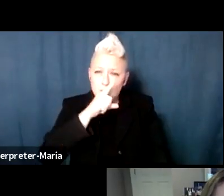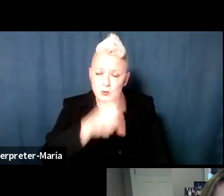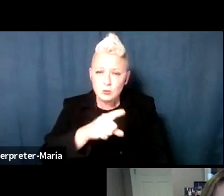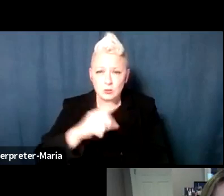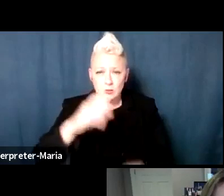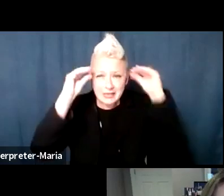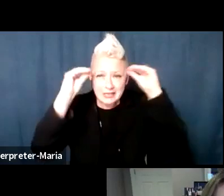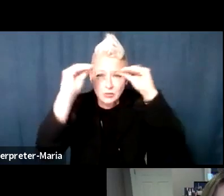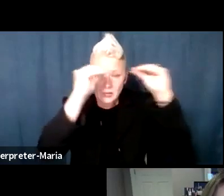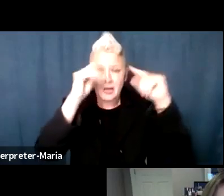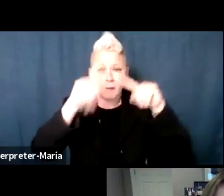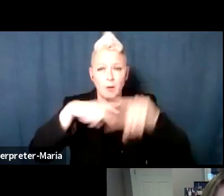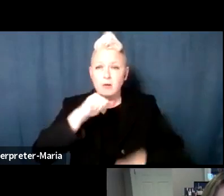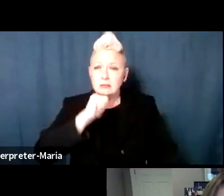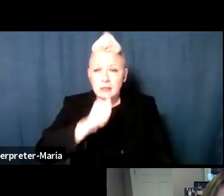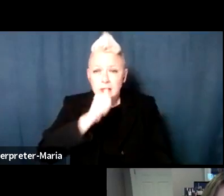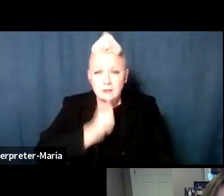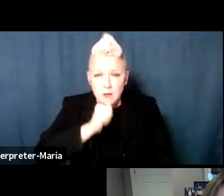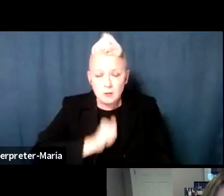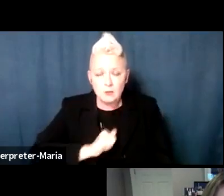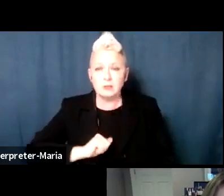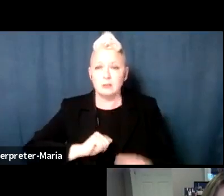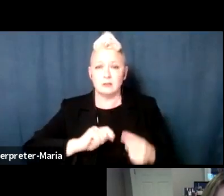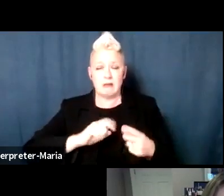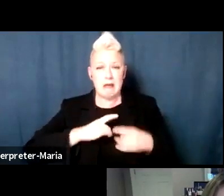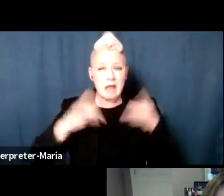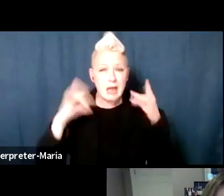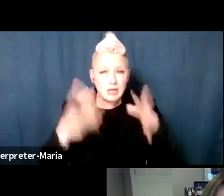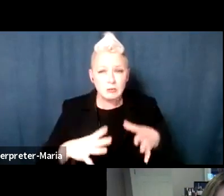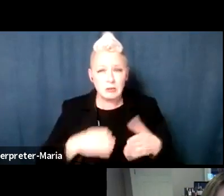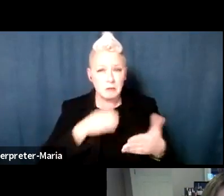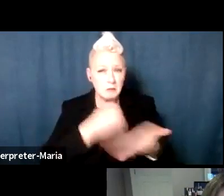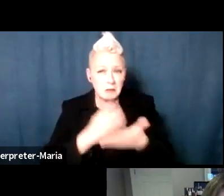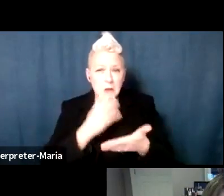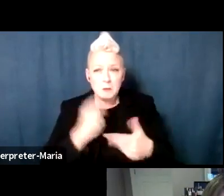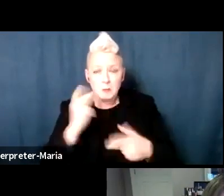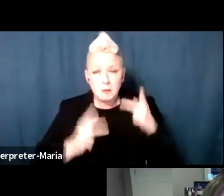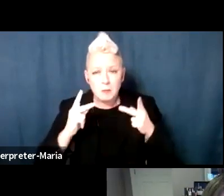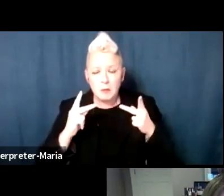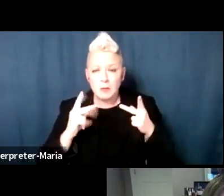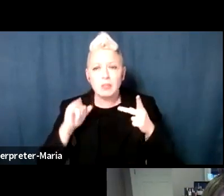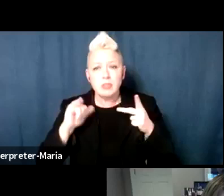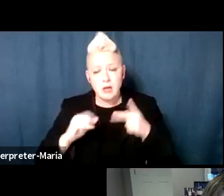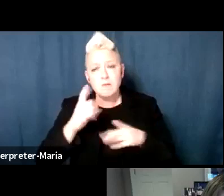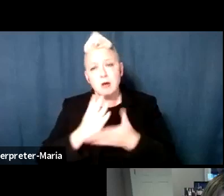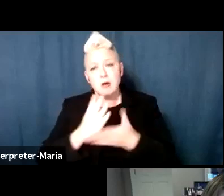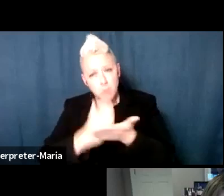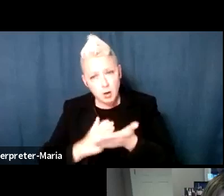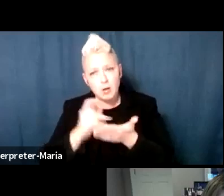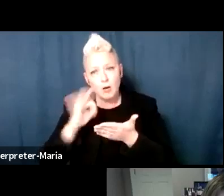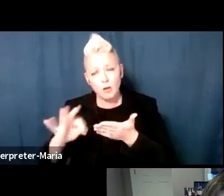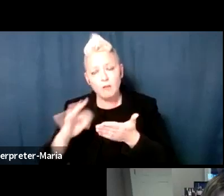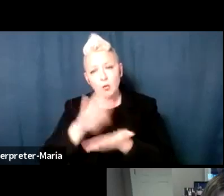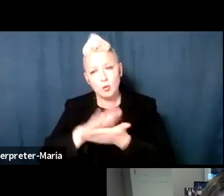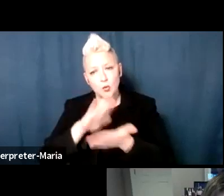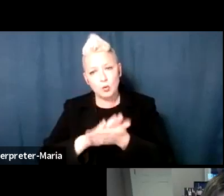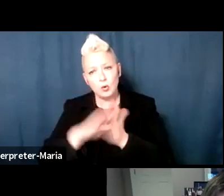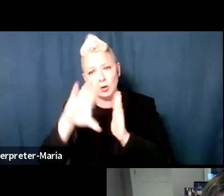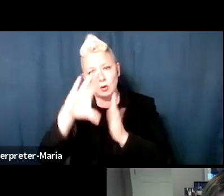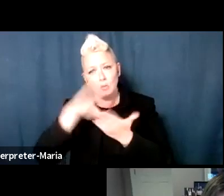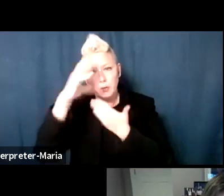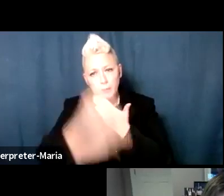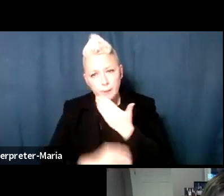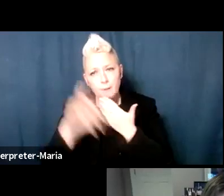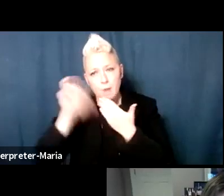about intolerance, hatred, and anti-Semitism is part of the conversation in schools so that